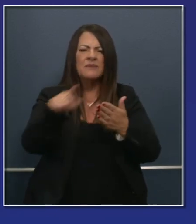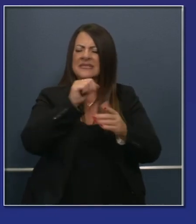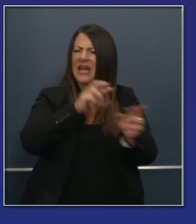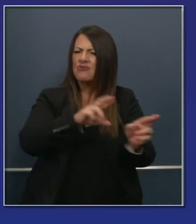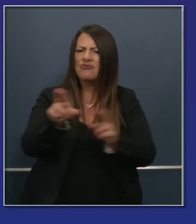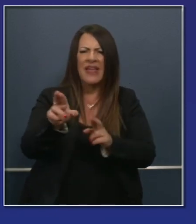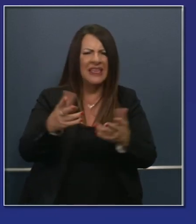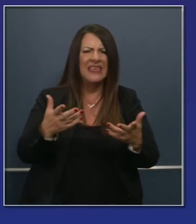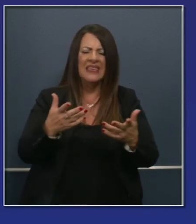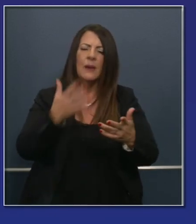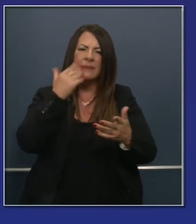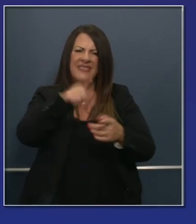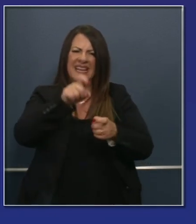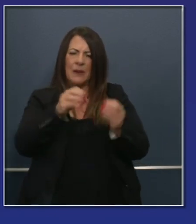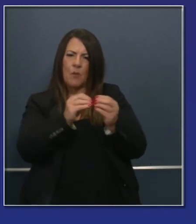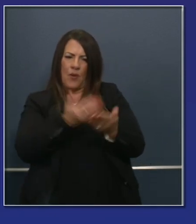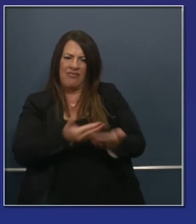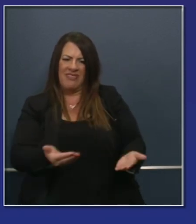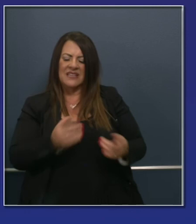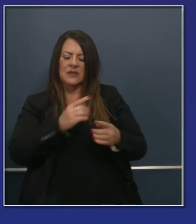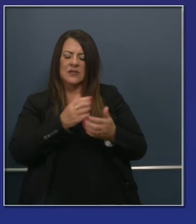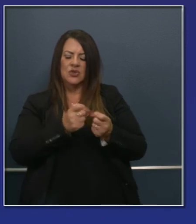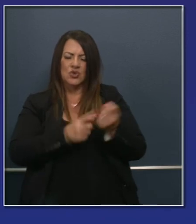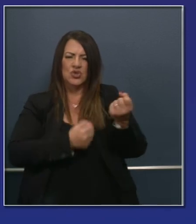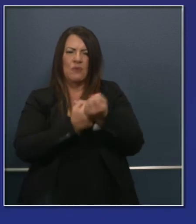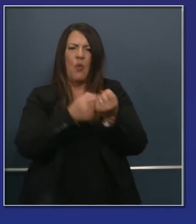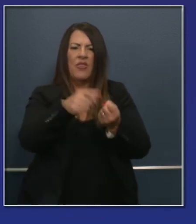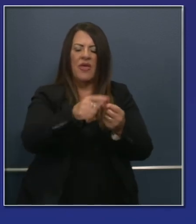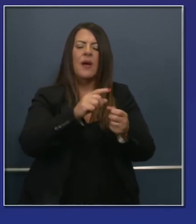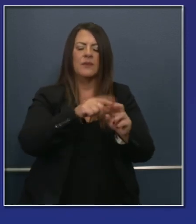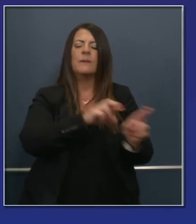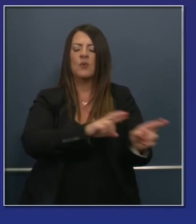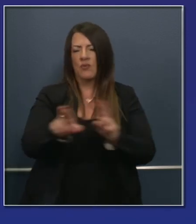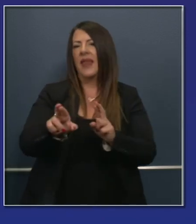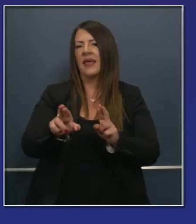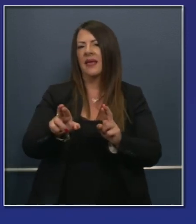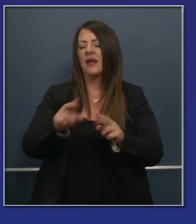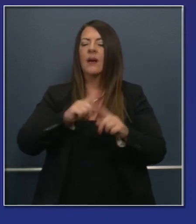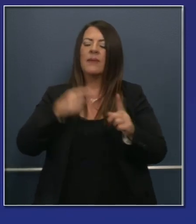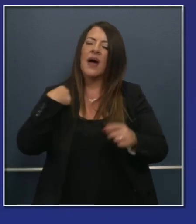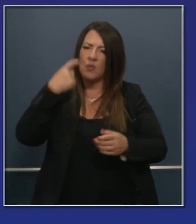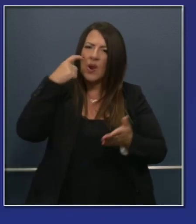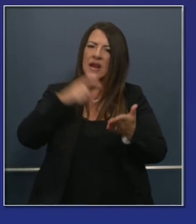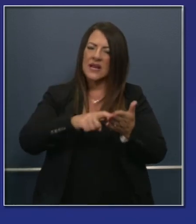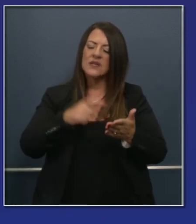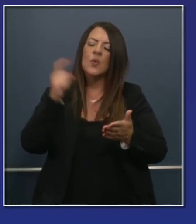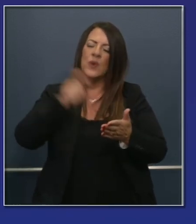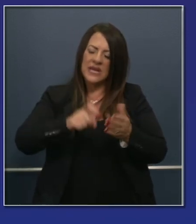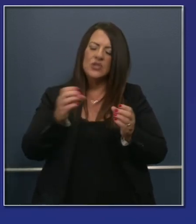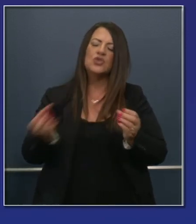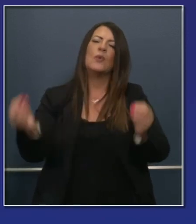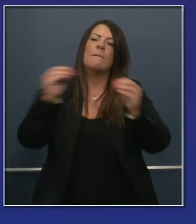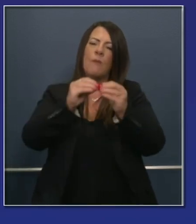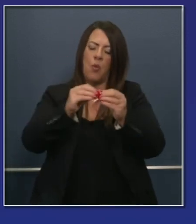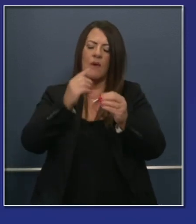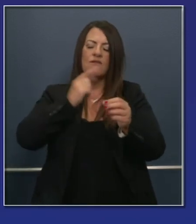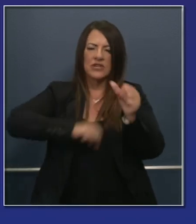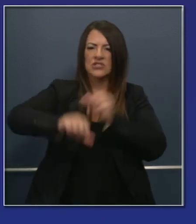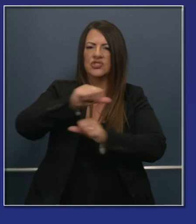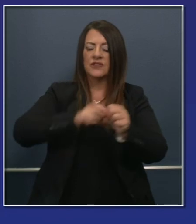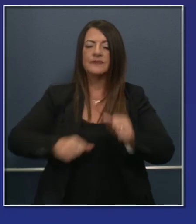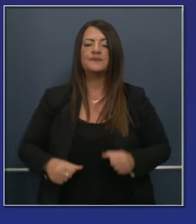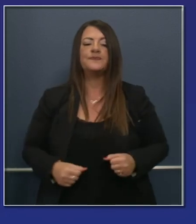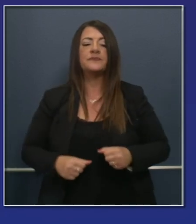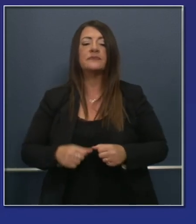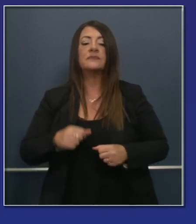to get resources together. But we're all leaning in because we recognize that we can do more together. On the issue of devices, as